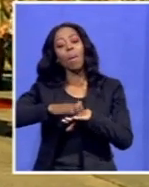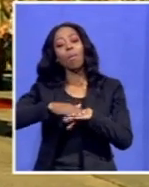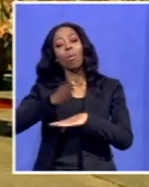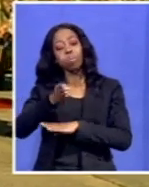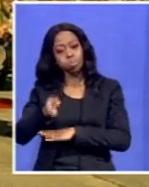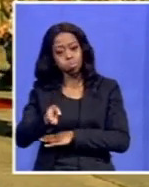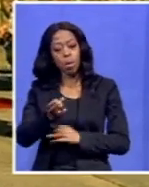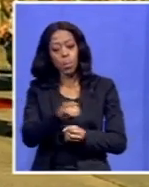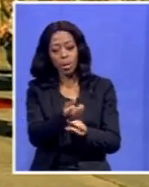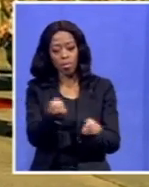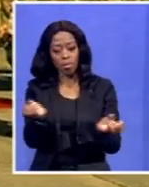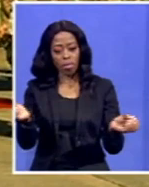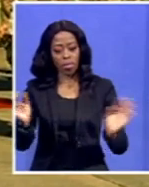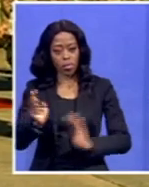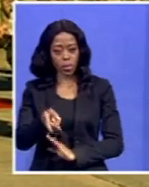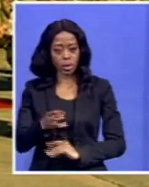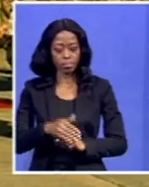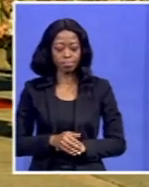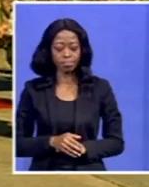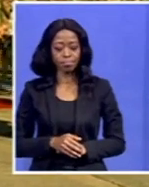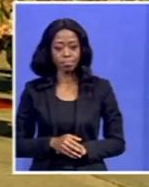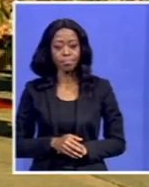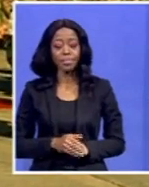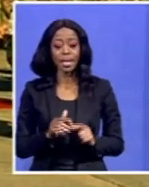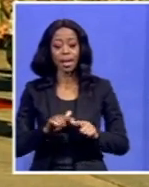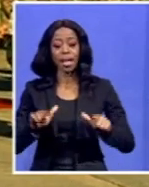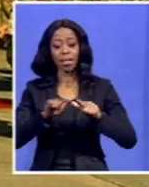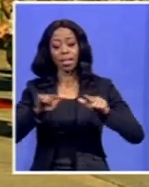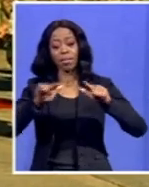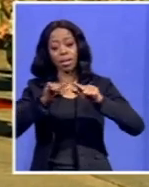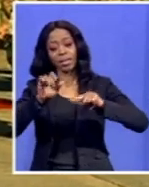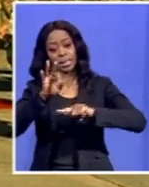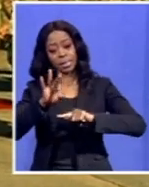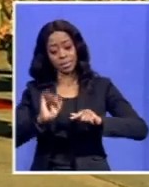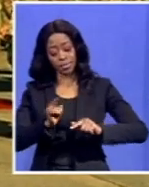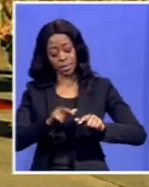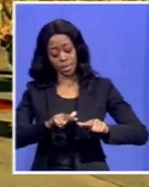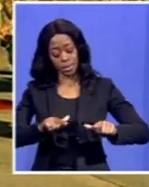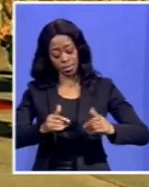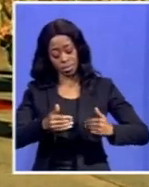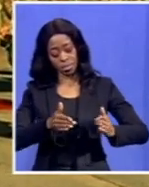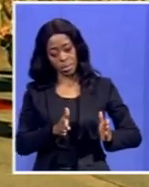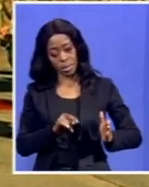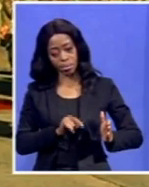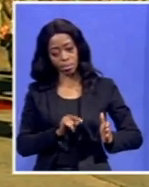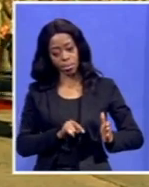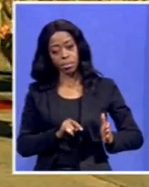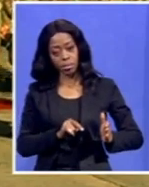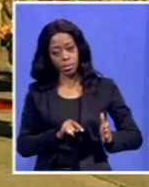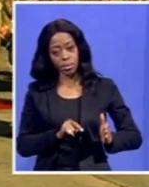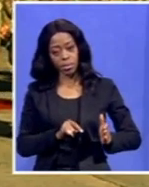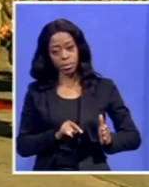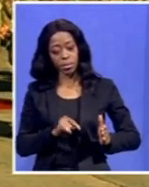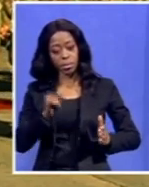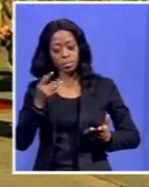that will be given. It's rationed into three phases. There is one pack that is a sanitary pack.